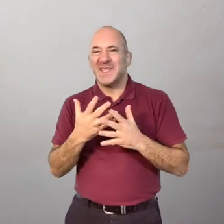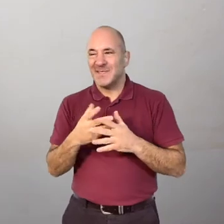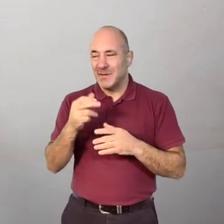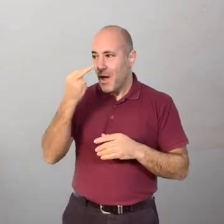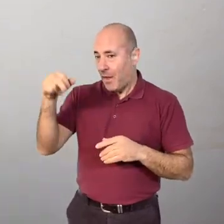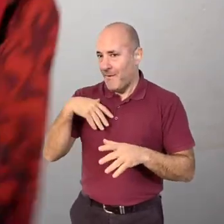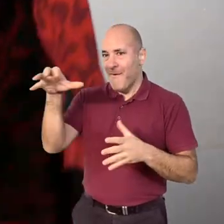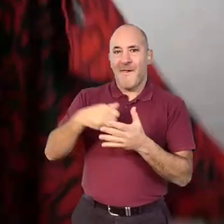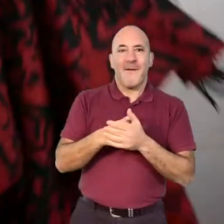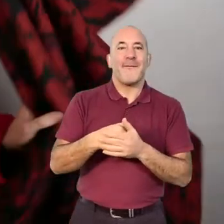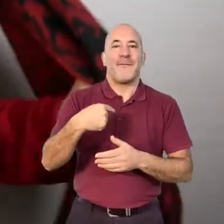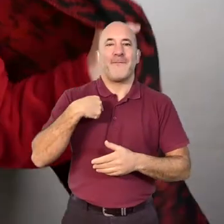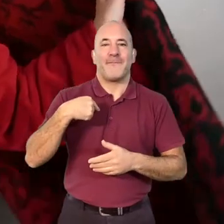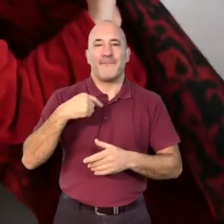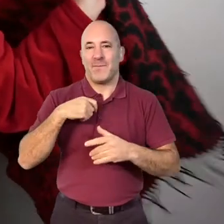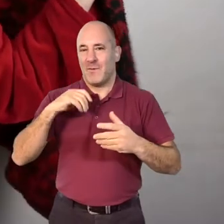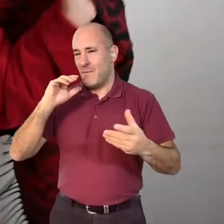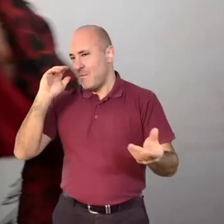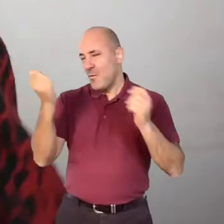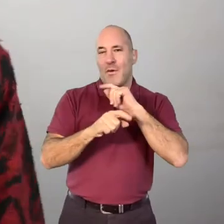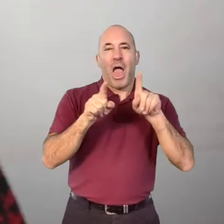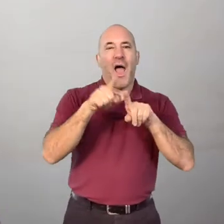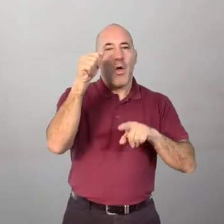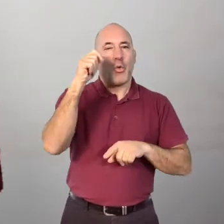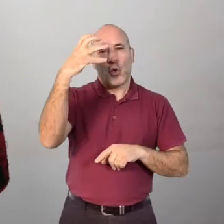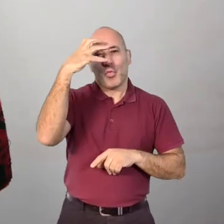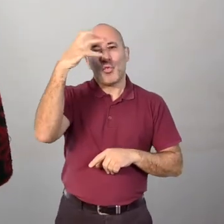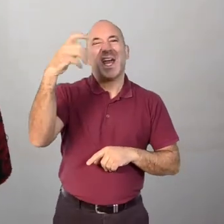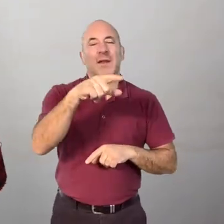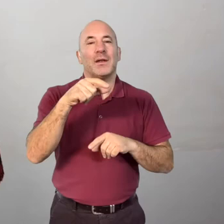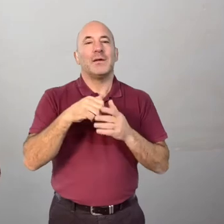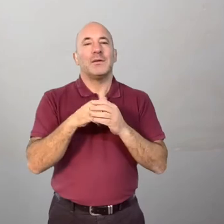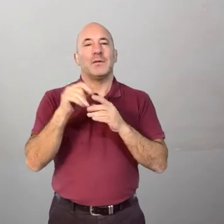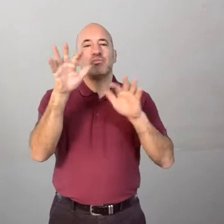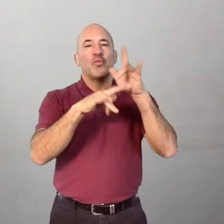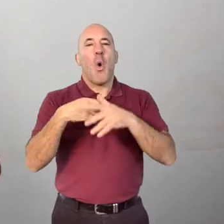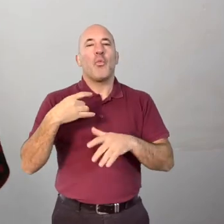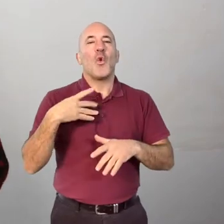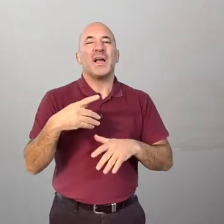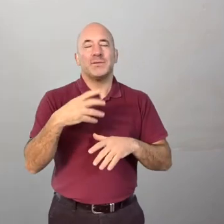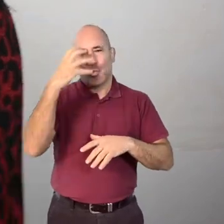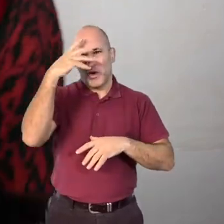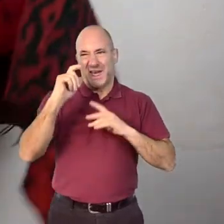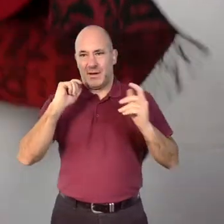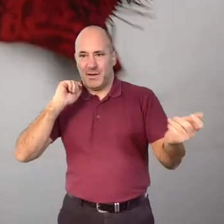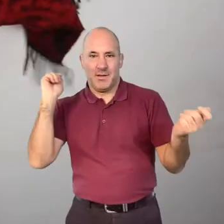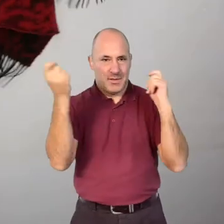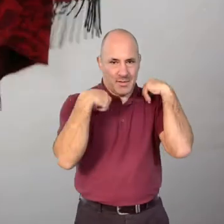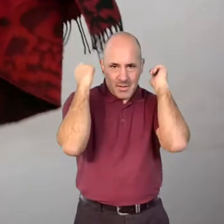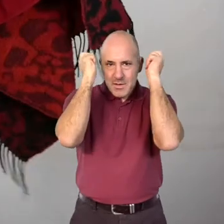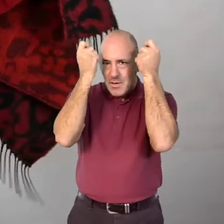they want. So for me I'm going to disguise myself today like the queen in Snow White does.